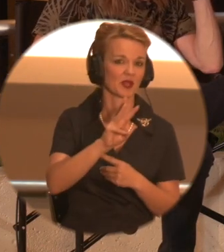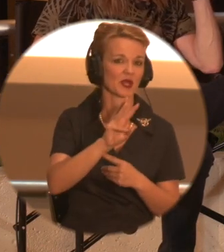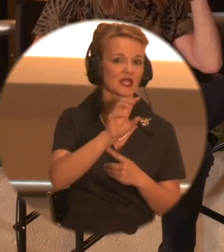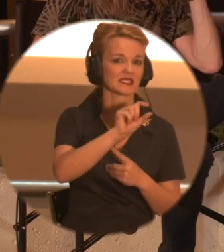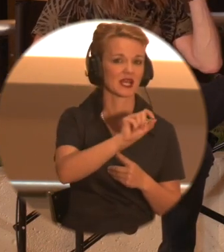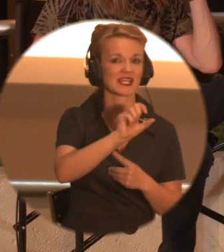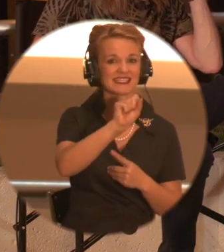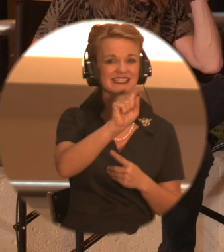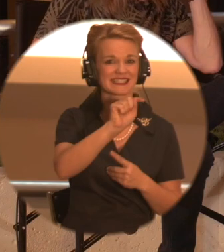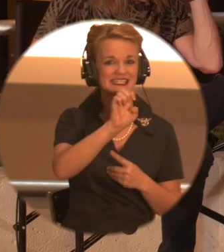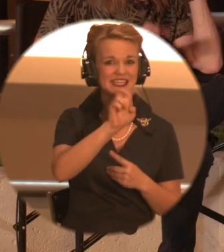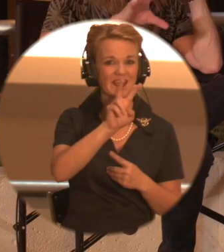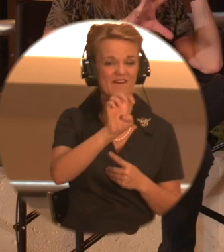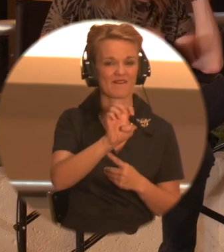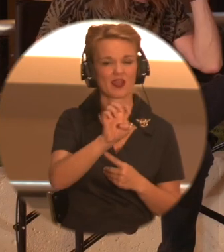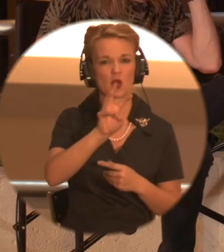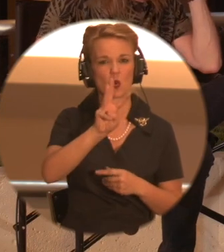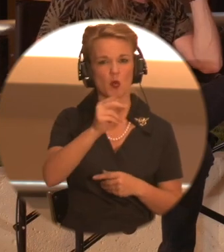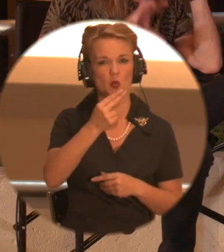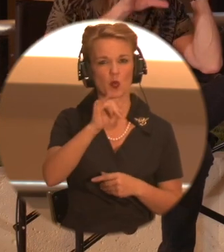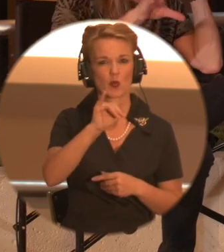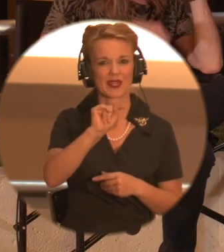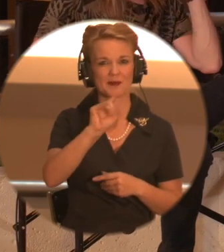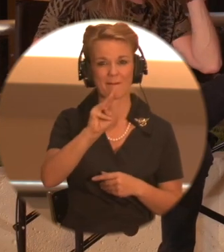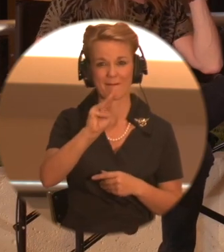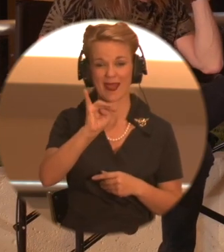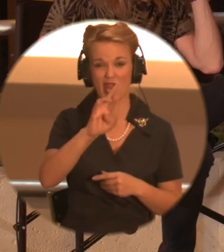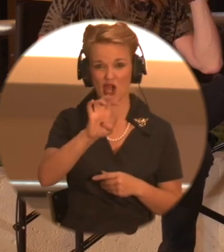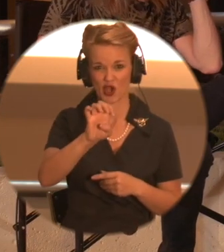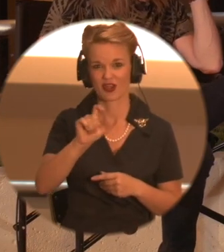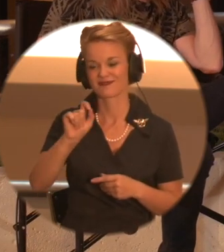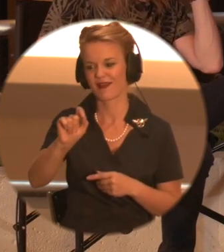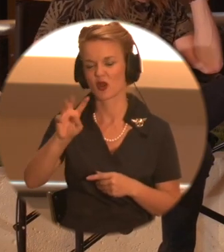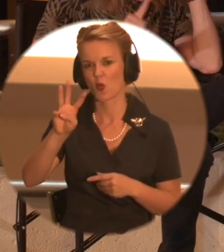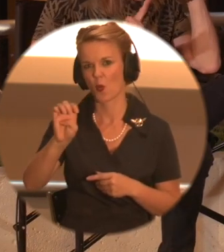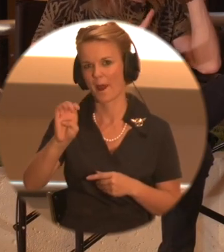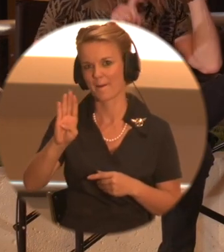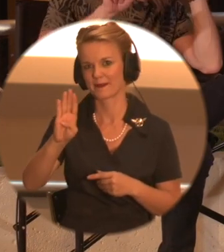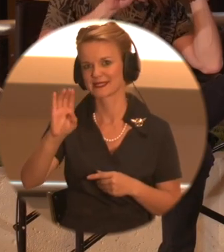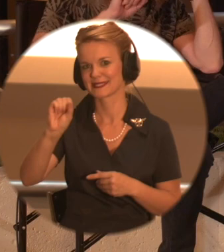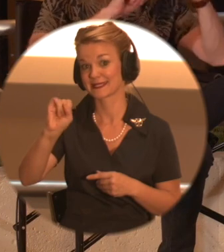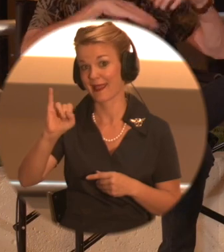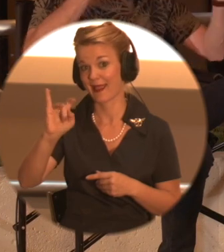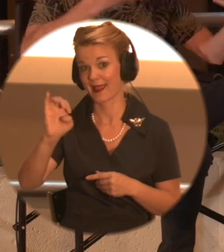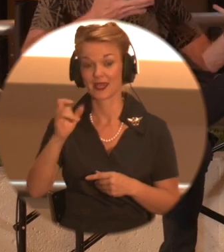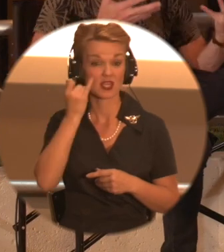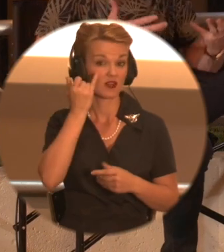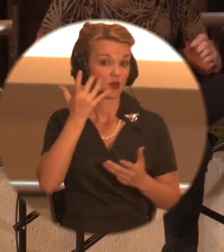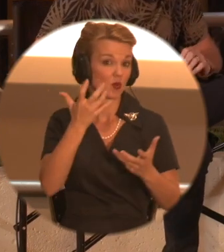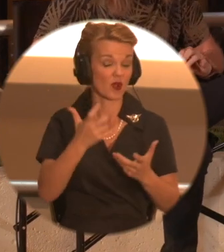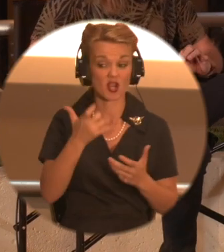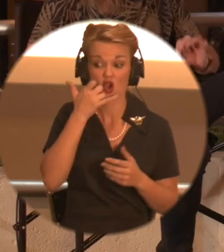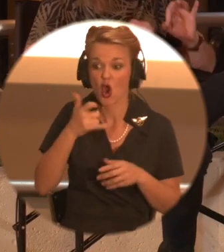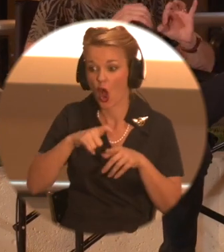uh, when you go there, it, during the broadcast of the live stream, you'll go straight to it. Okay. if you want to call in now, let me say this. Yeah. I'm to give you a lot of